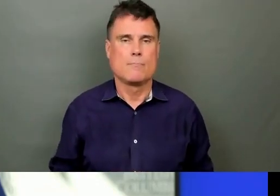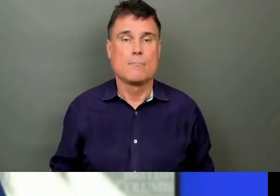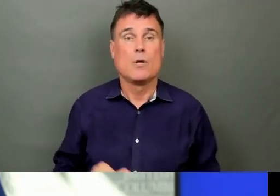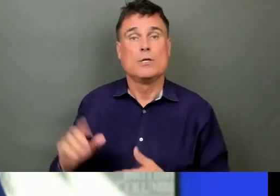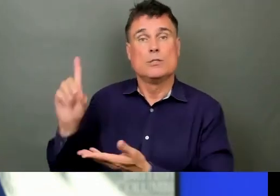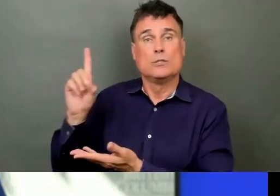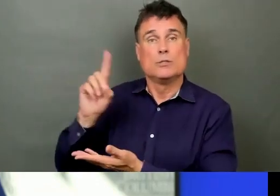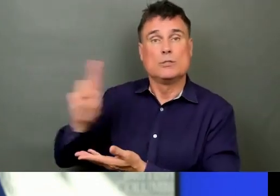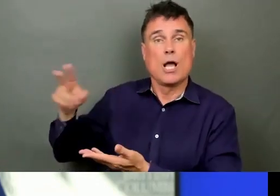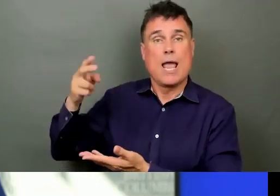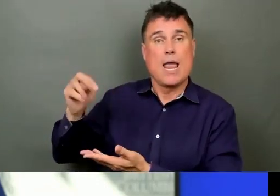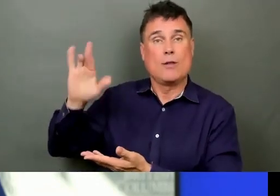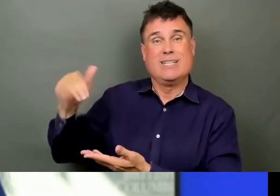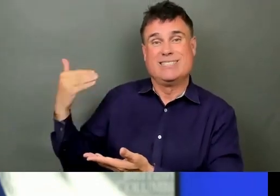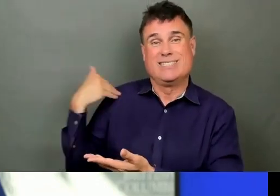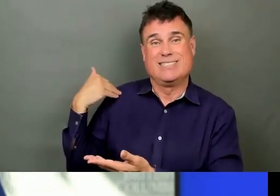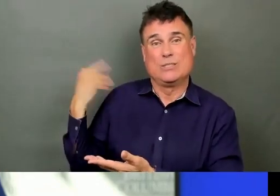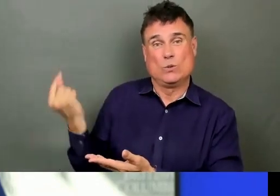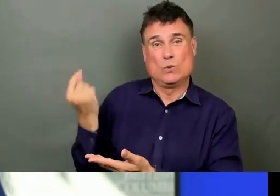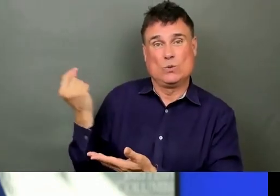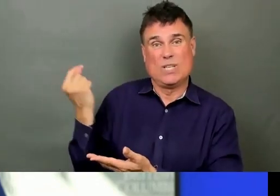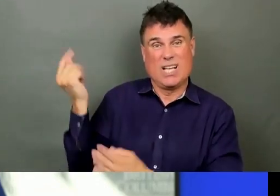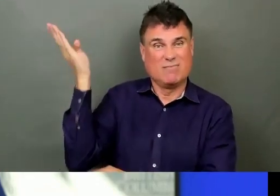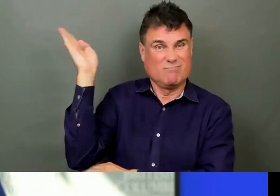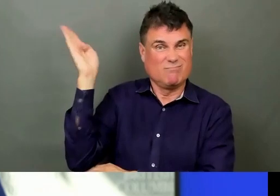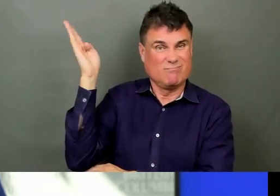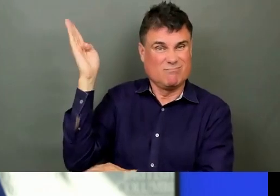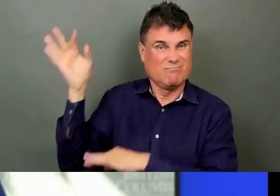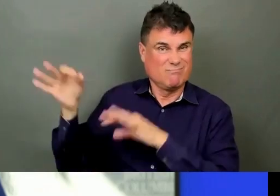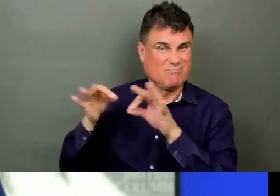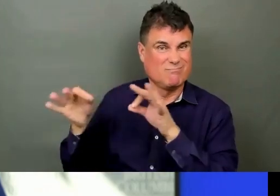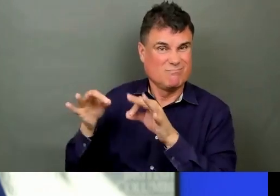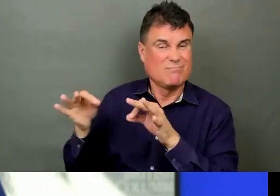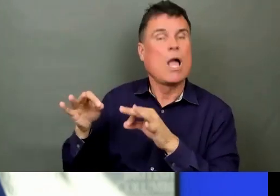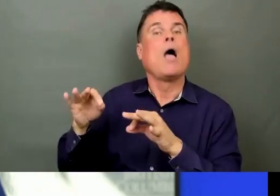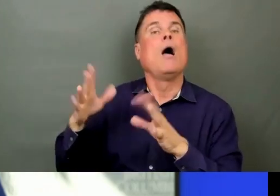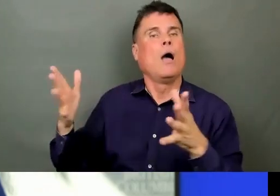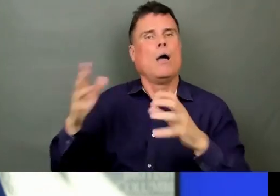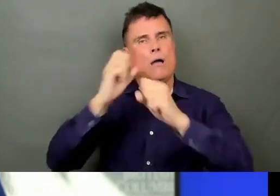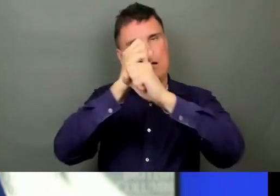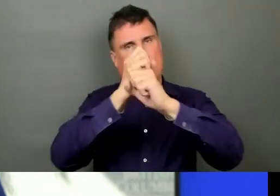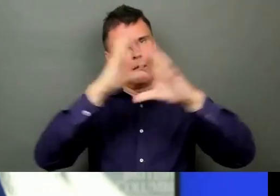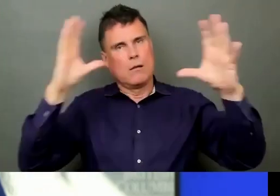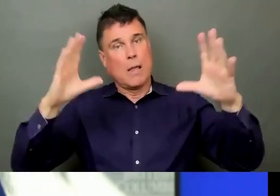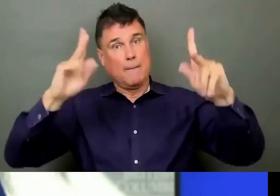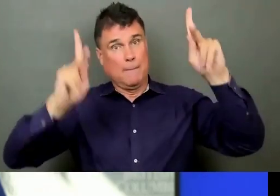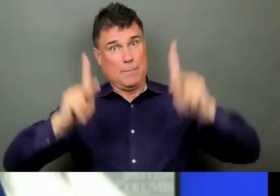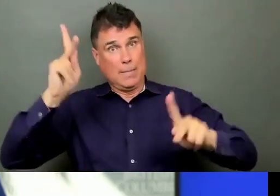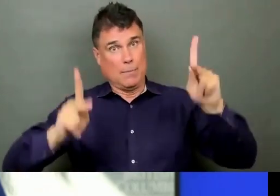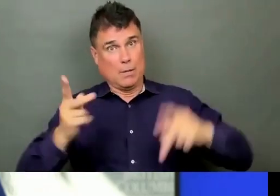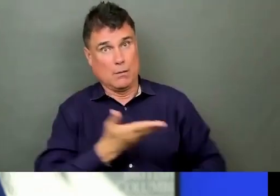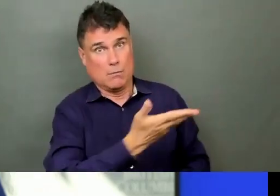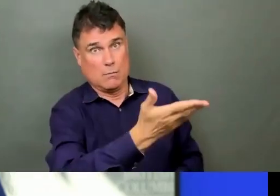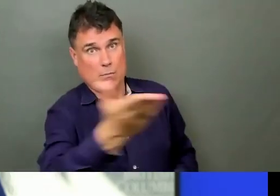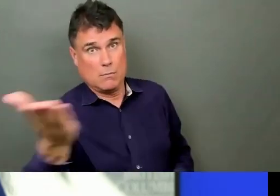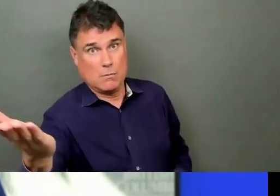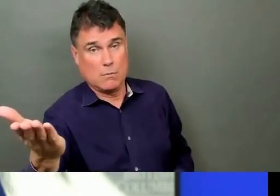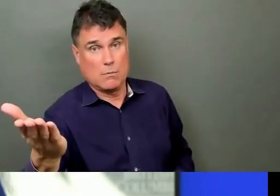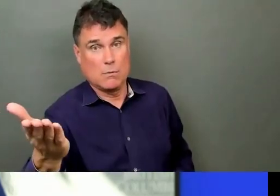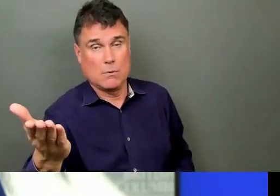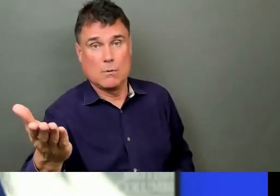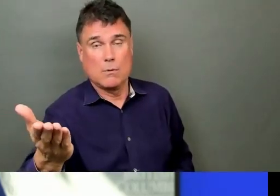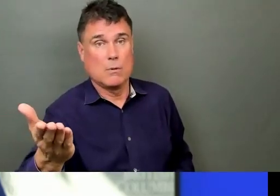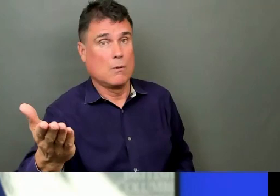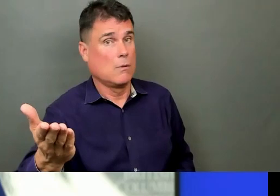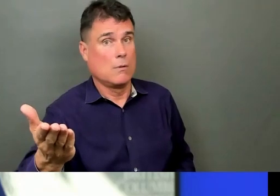vaccinated. As we increase quite rapidly, the number of people who are receiving their second doses today, it's basically 65